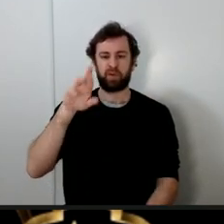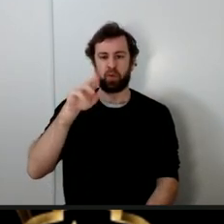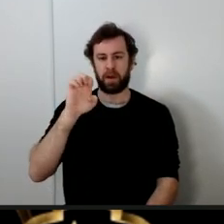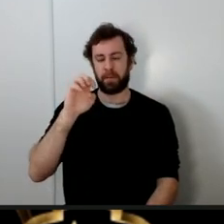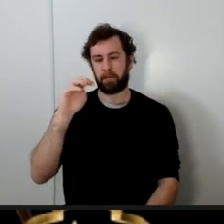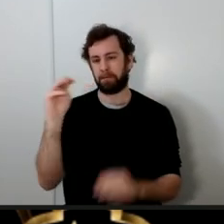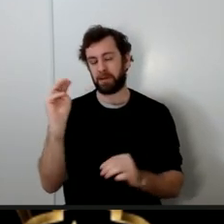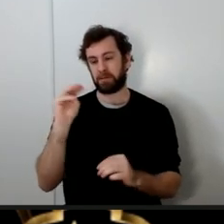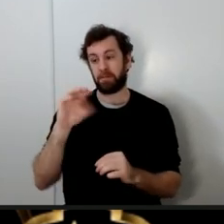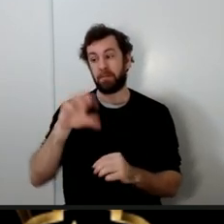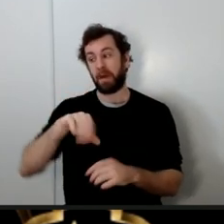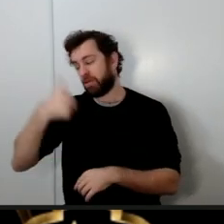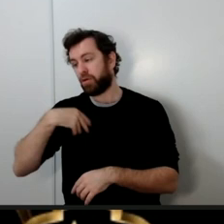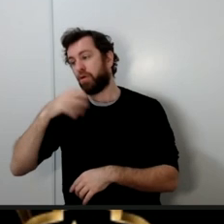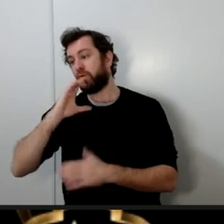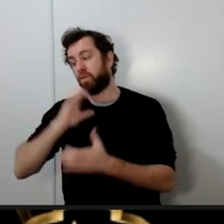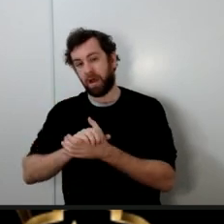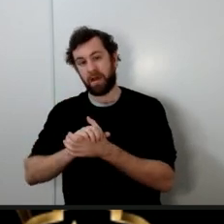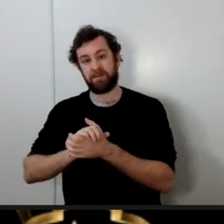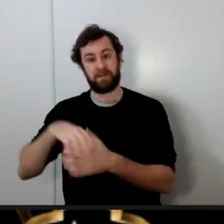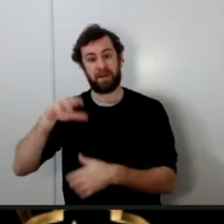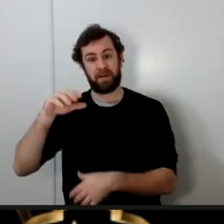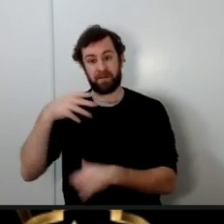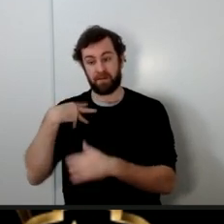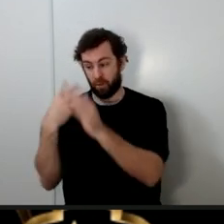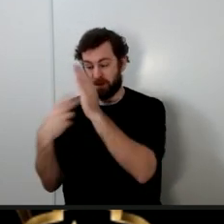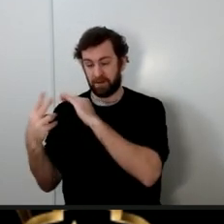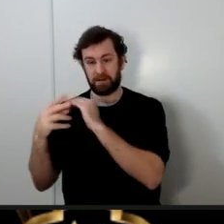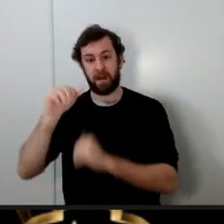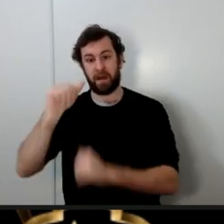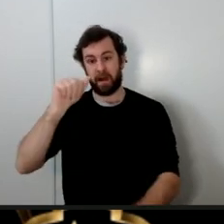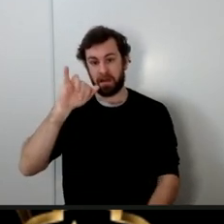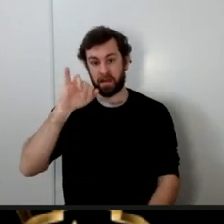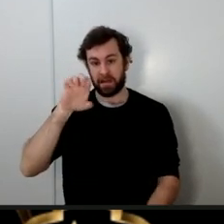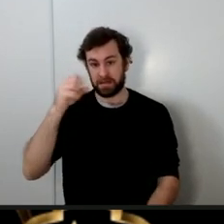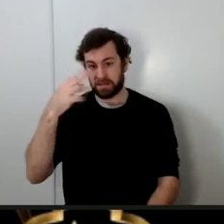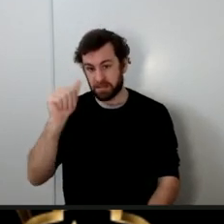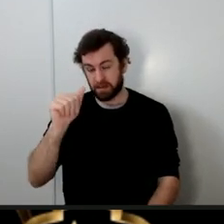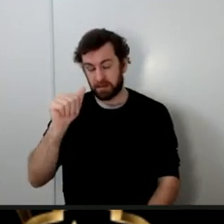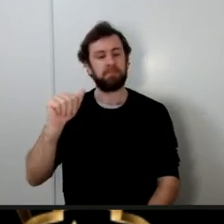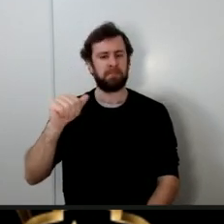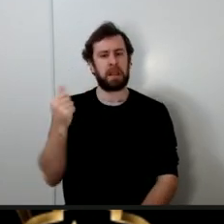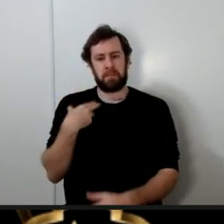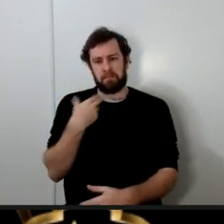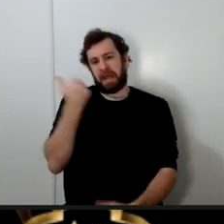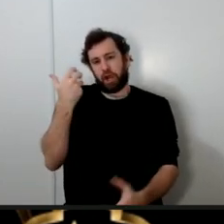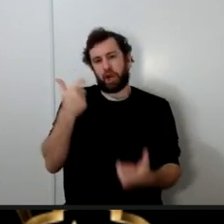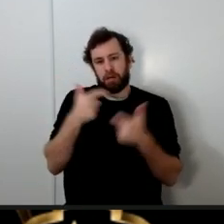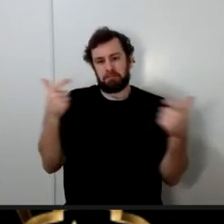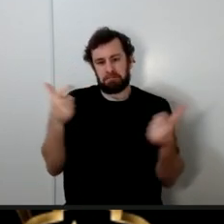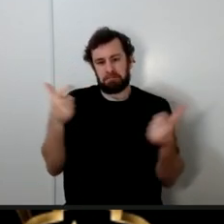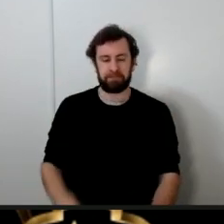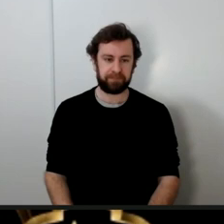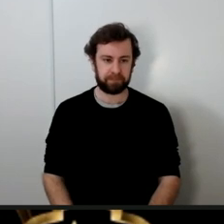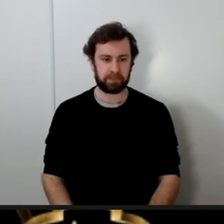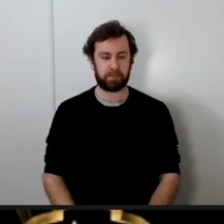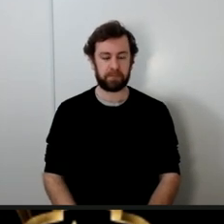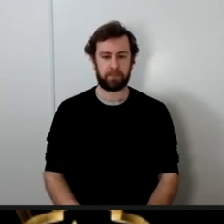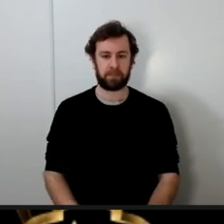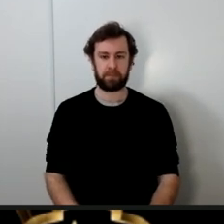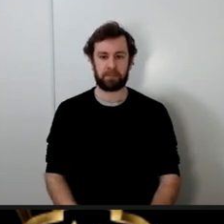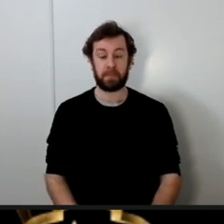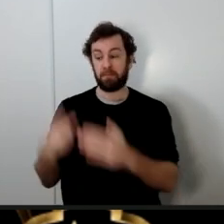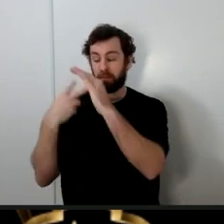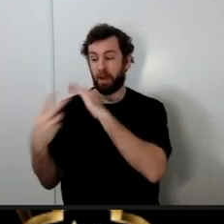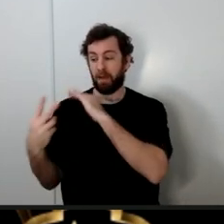such as Aisha and the others the house of Lady Fatima was situated to the east of the Masjid of the